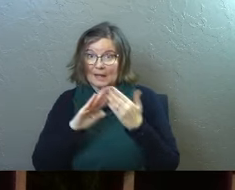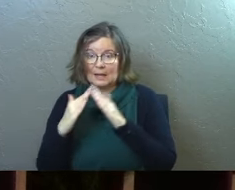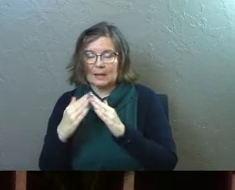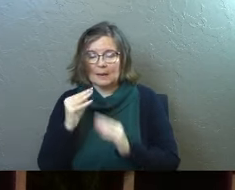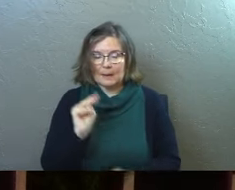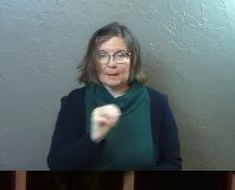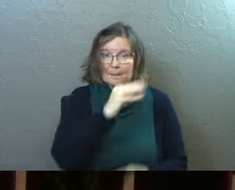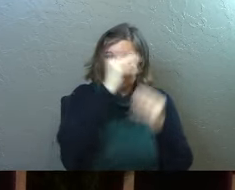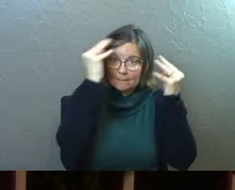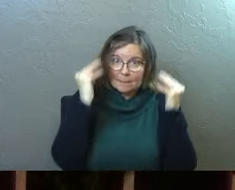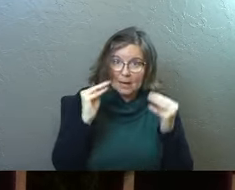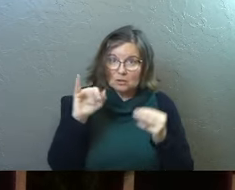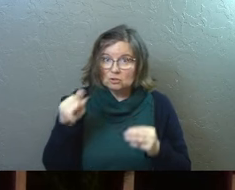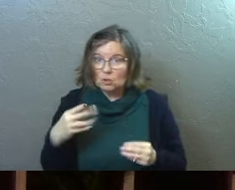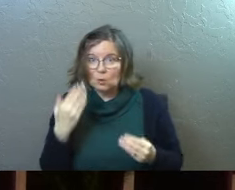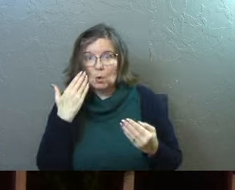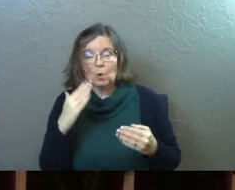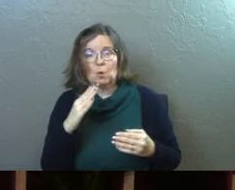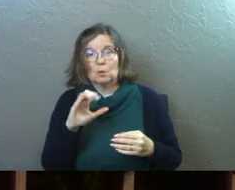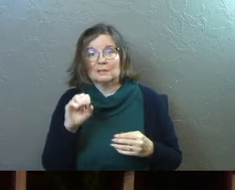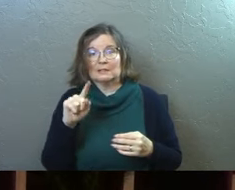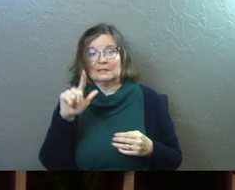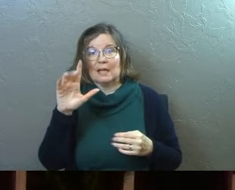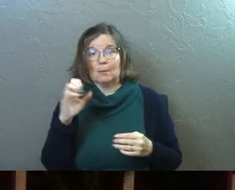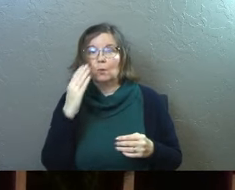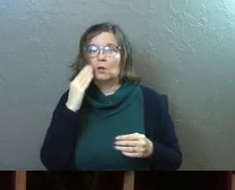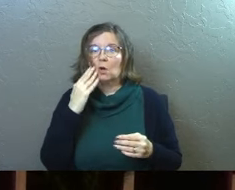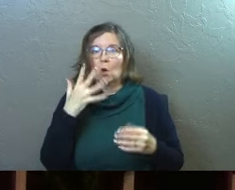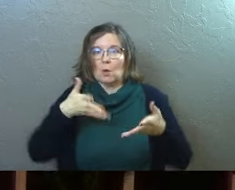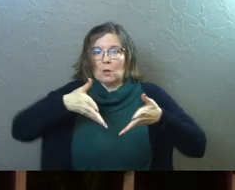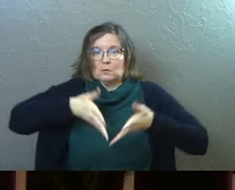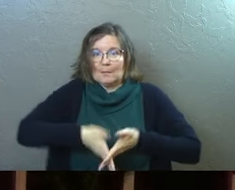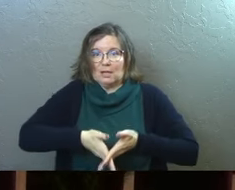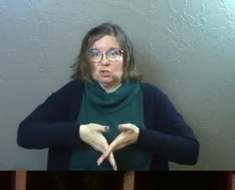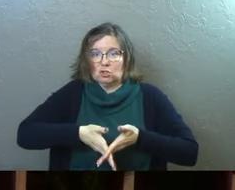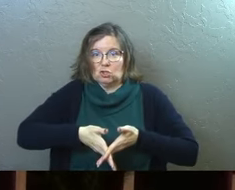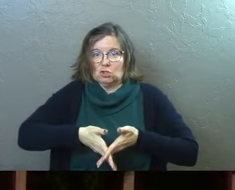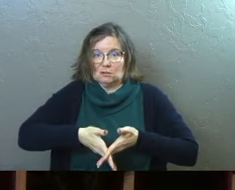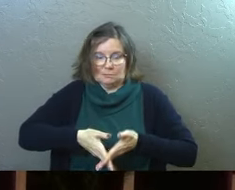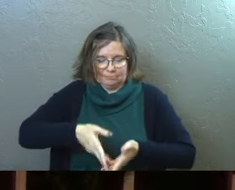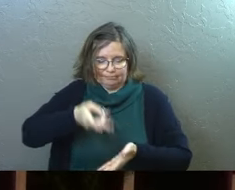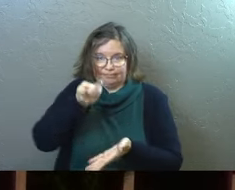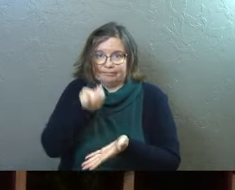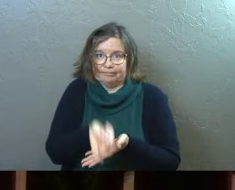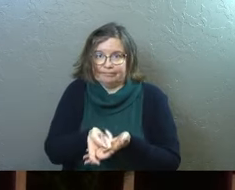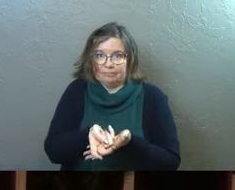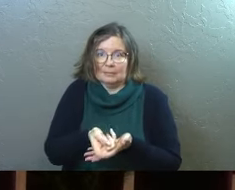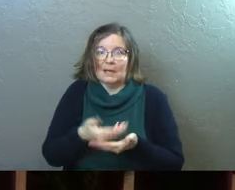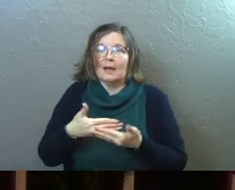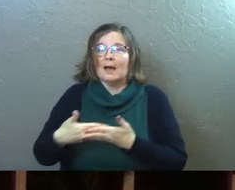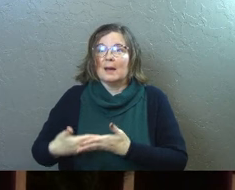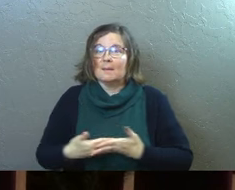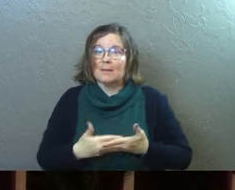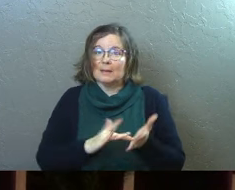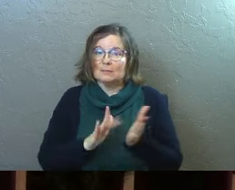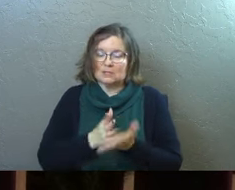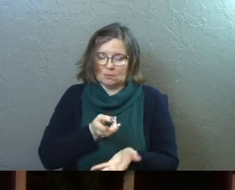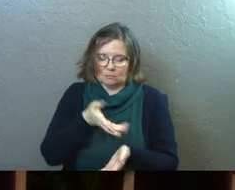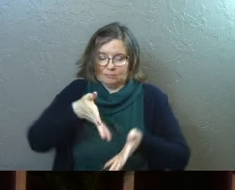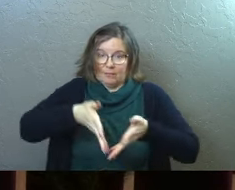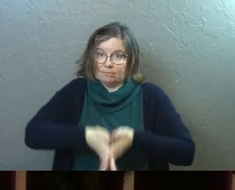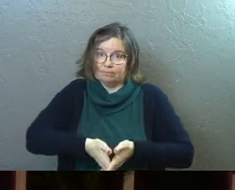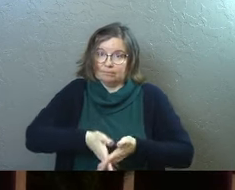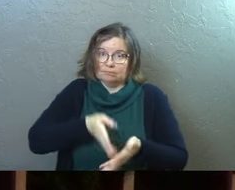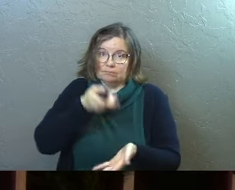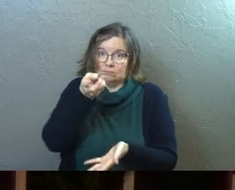Mary and Joseph. We don't know if they were in a stable. We just know that there was a manger. There was a feeding trough there. And Jesus, baby Jesus was laid in